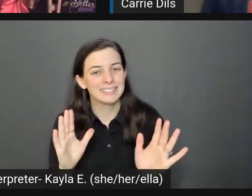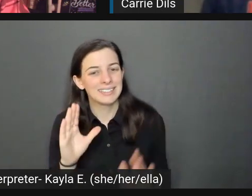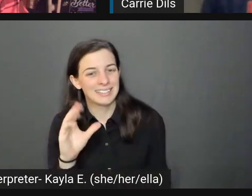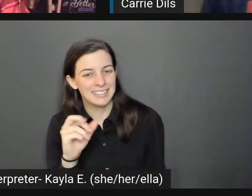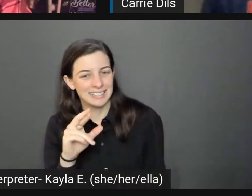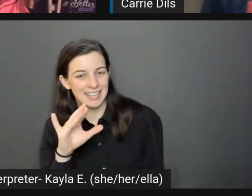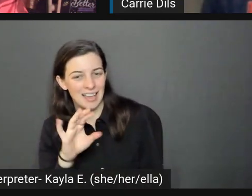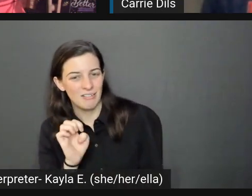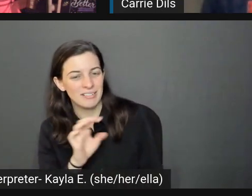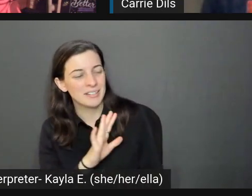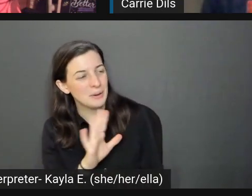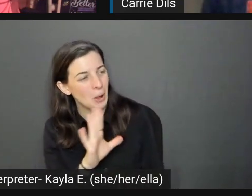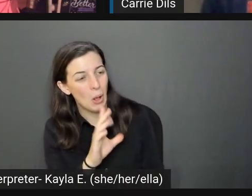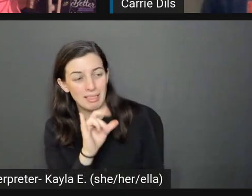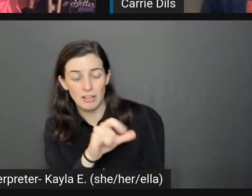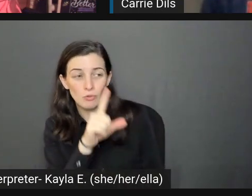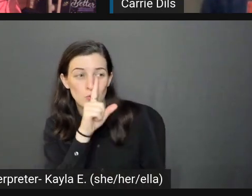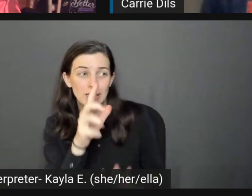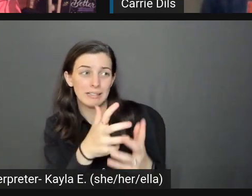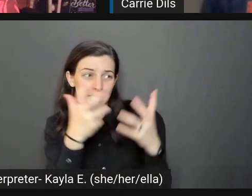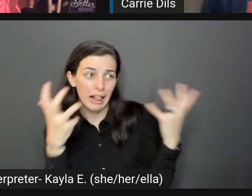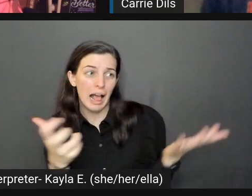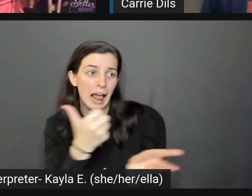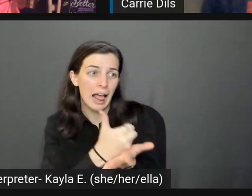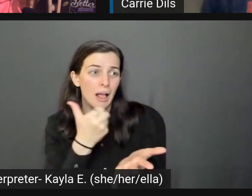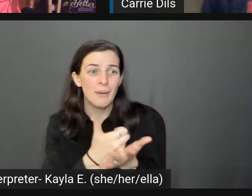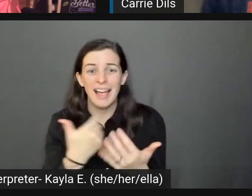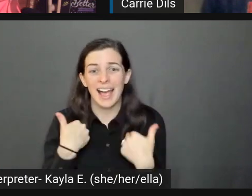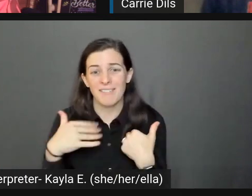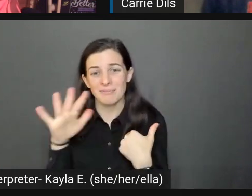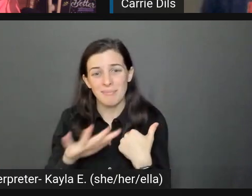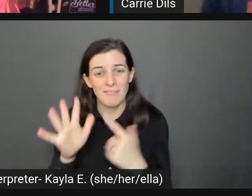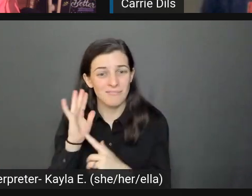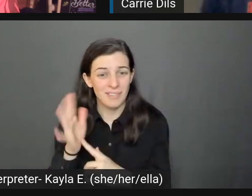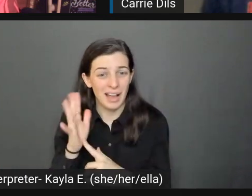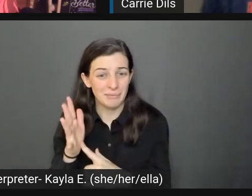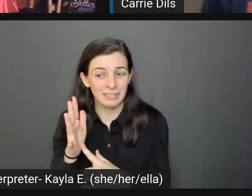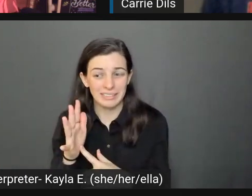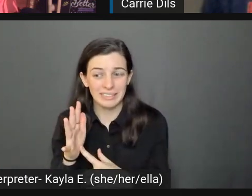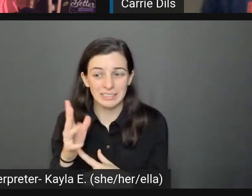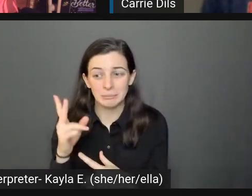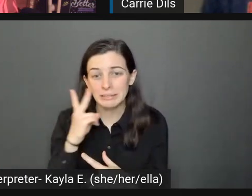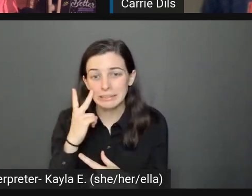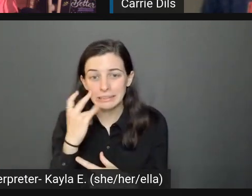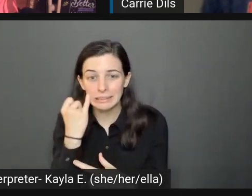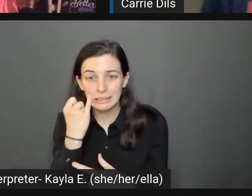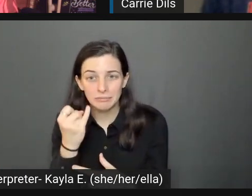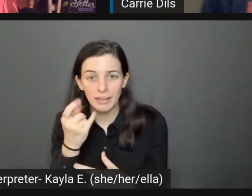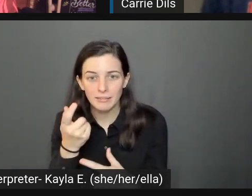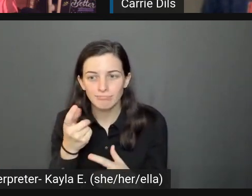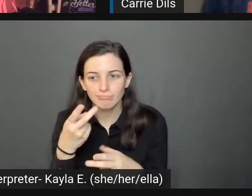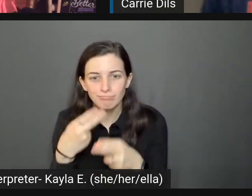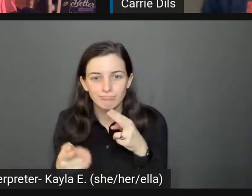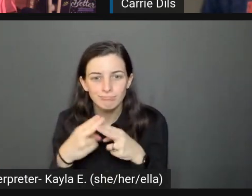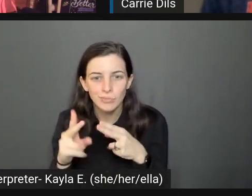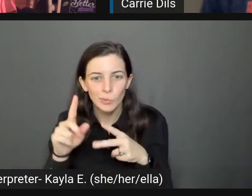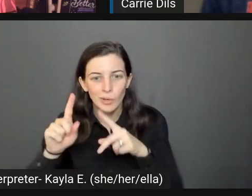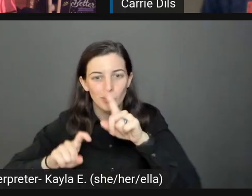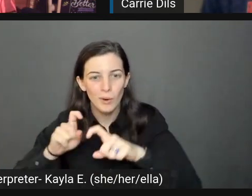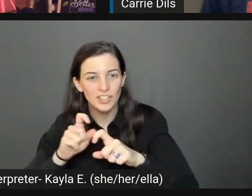Really helpful. Thank you. We've got about five minutes here. So kind of see if I can get some quick questions to you.